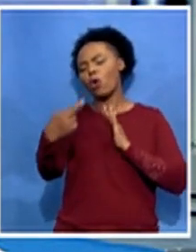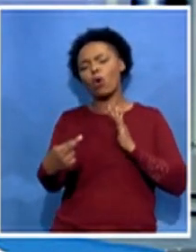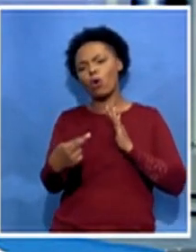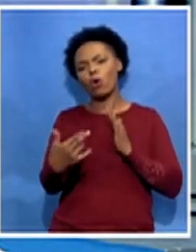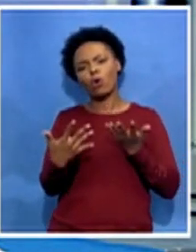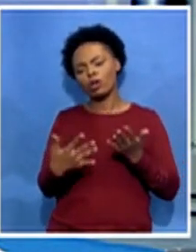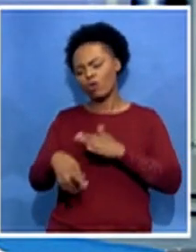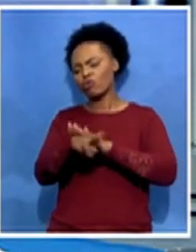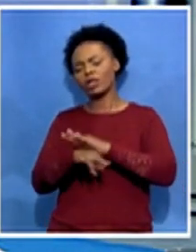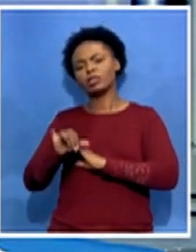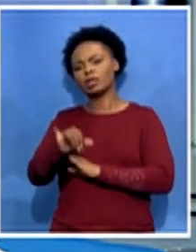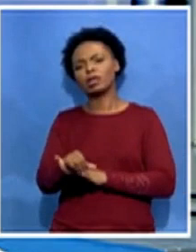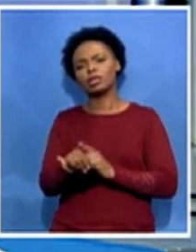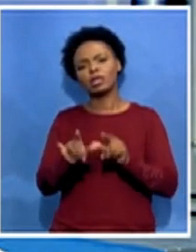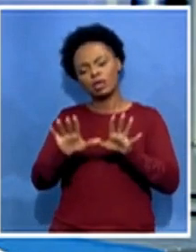large